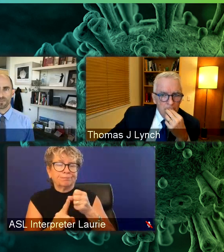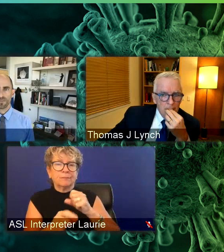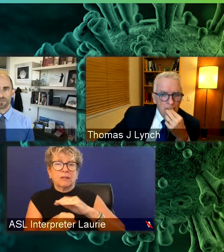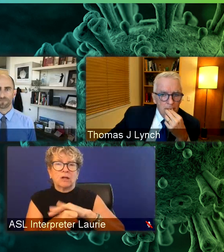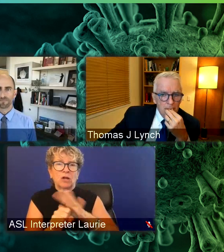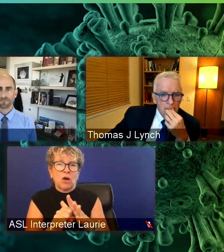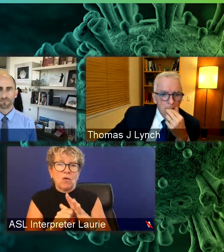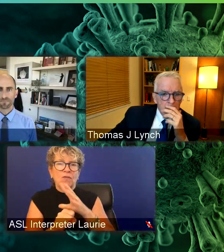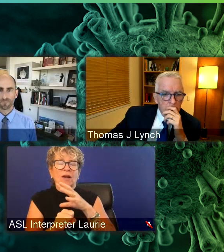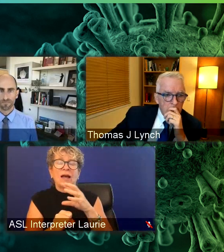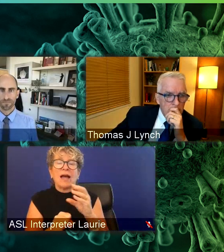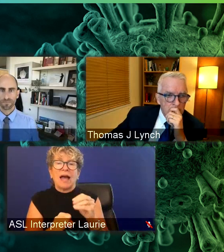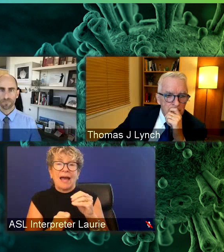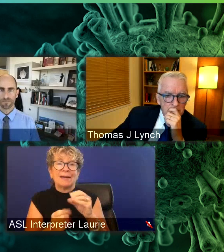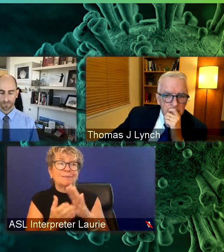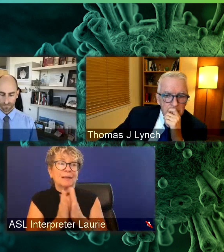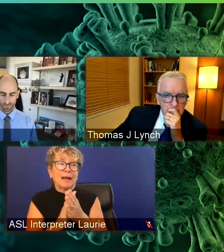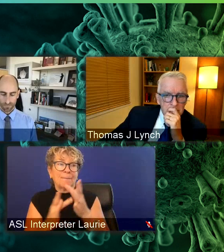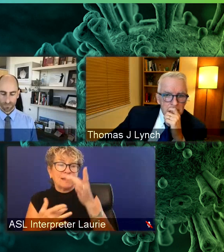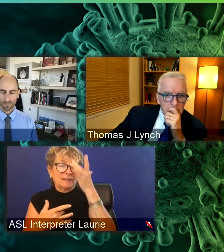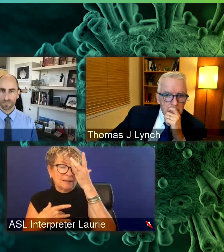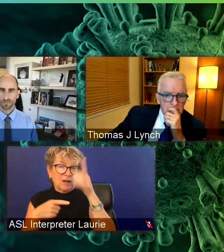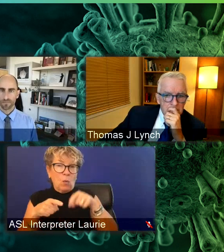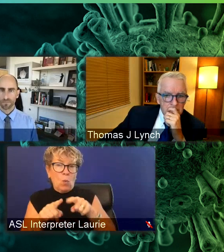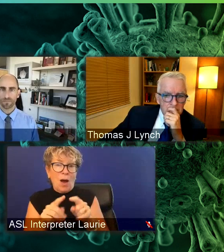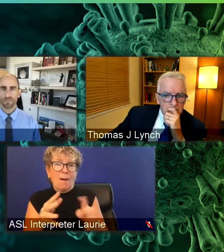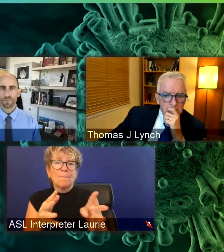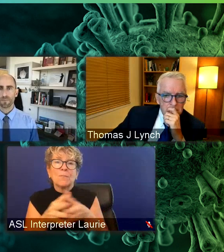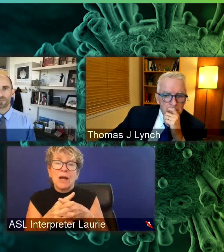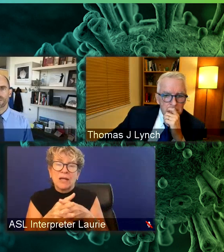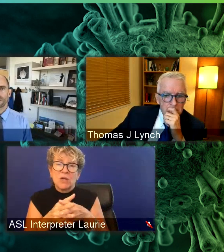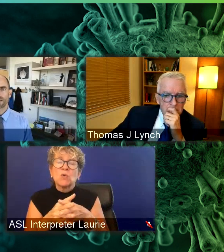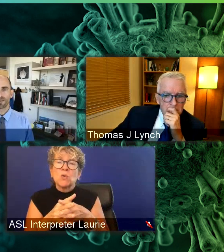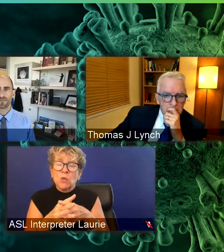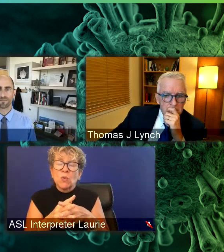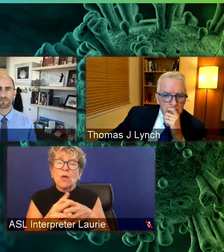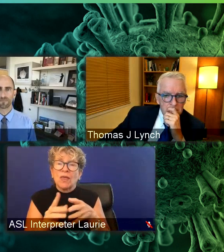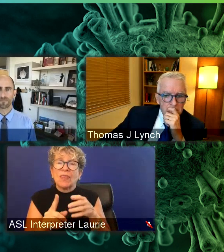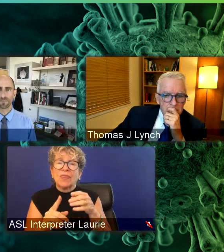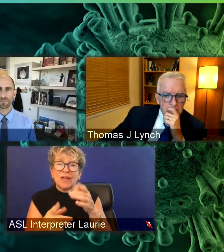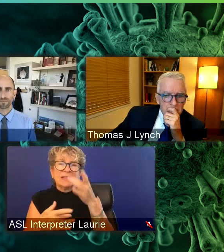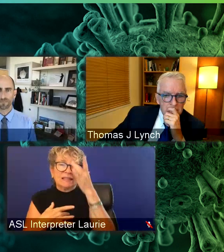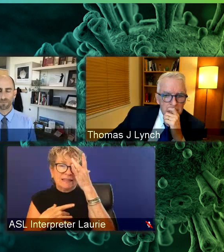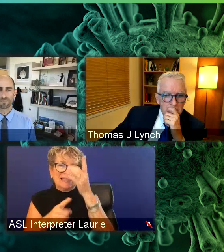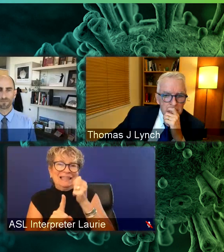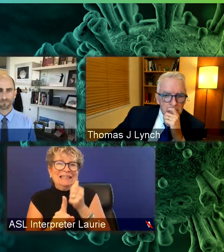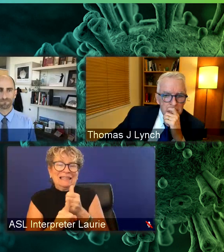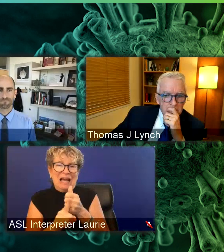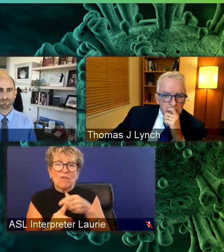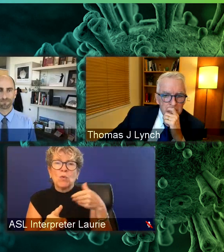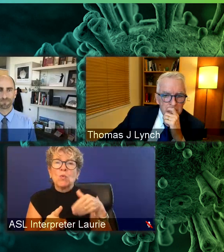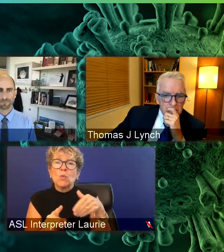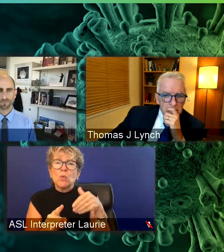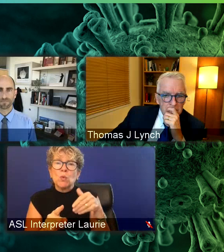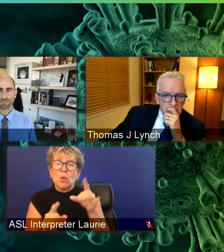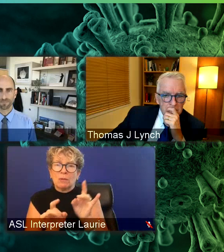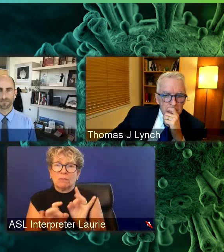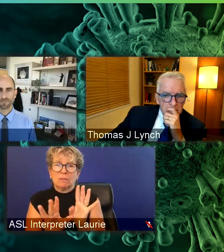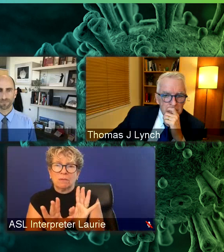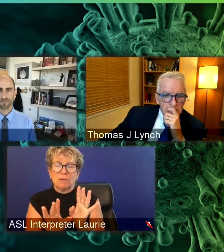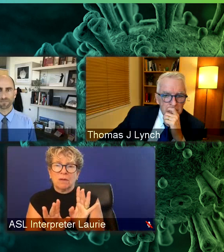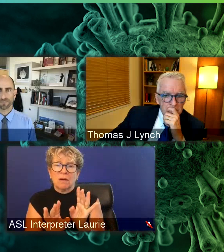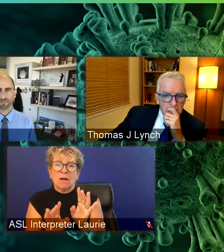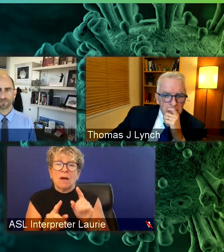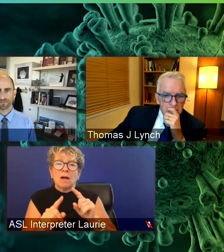And there is no data to suggest that there's a risk to the mother or the infant